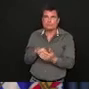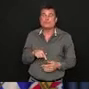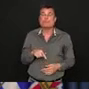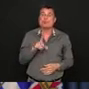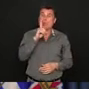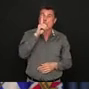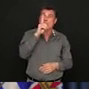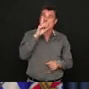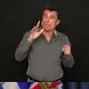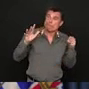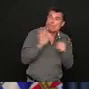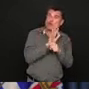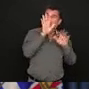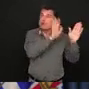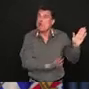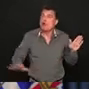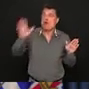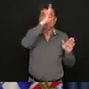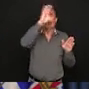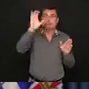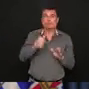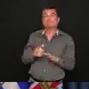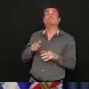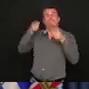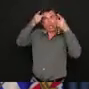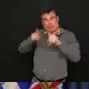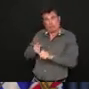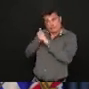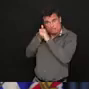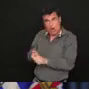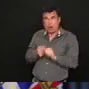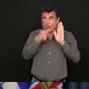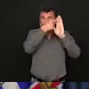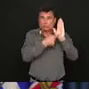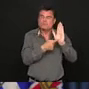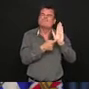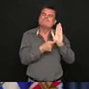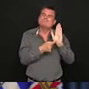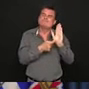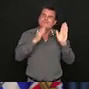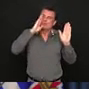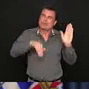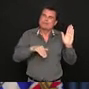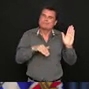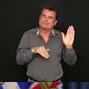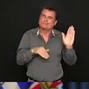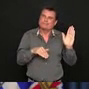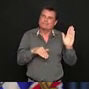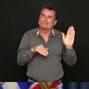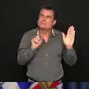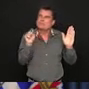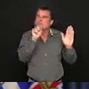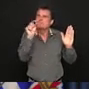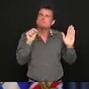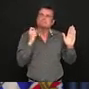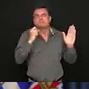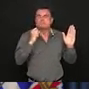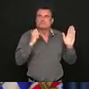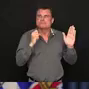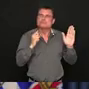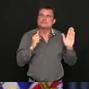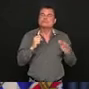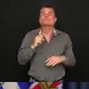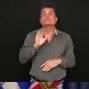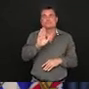relieving of various restrictions, that will again be directed by the science and we'll have more to say on that in the weeks